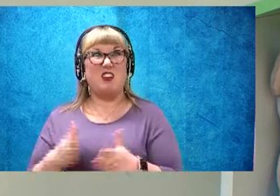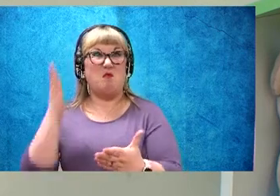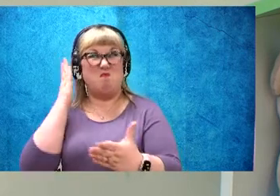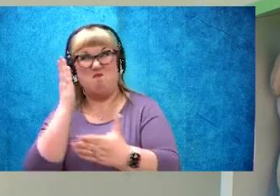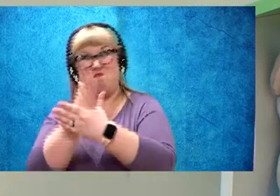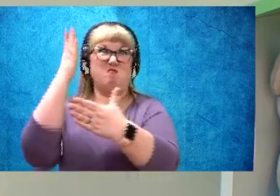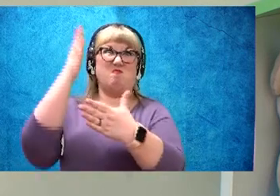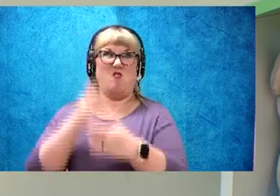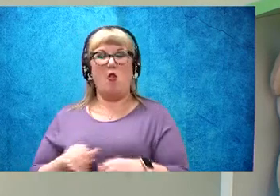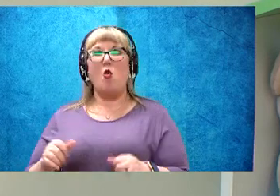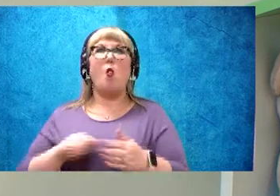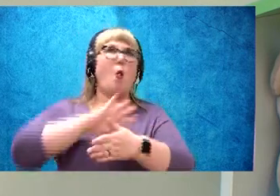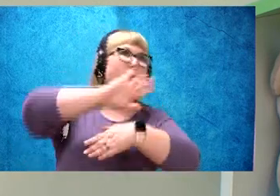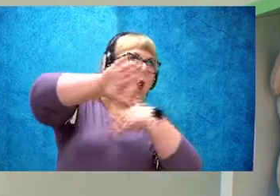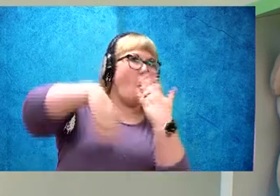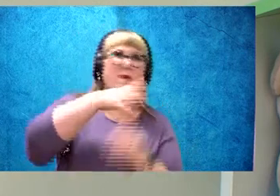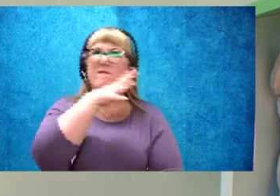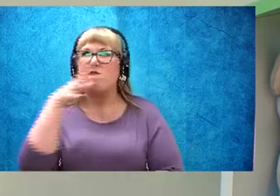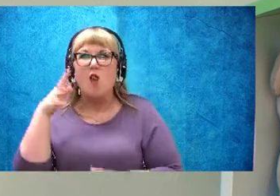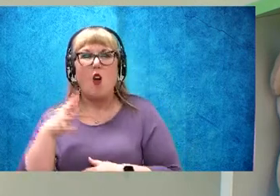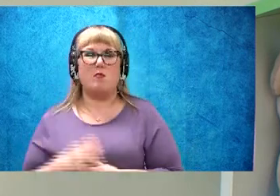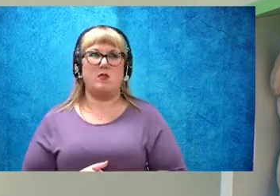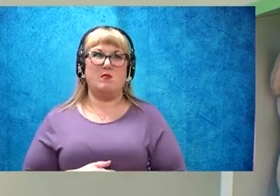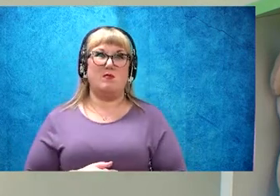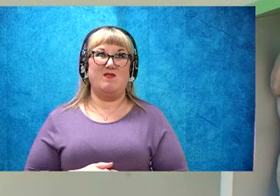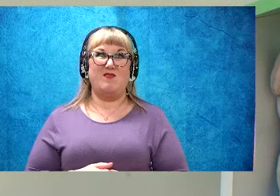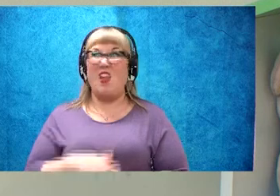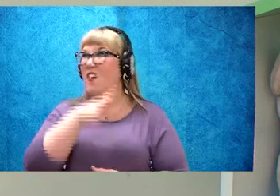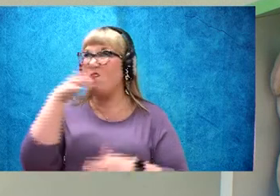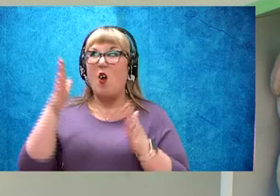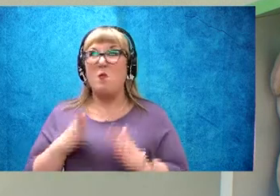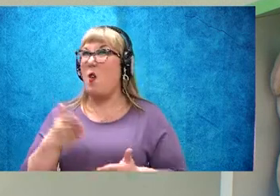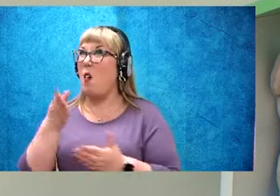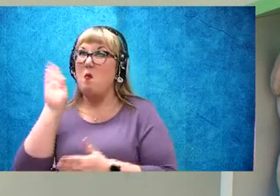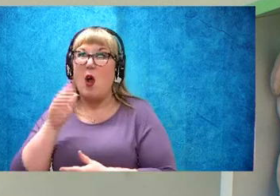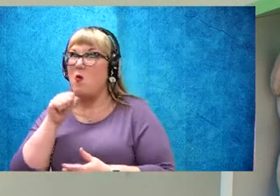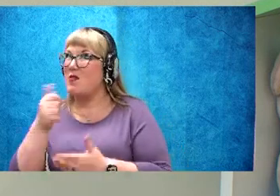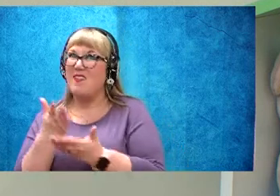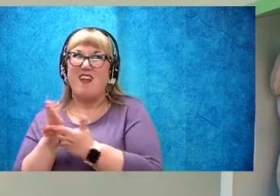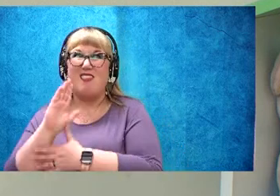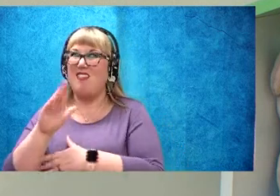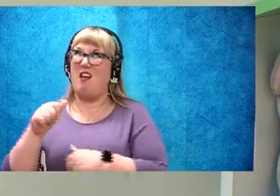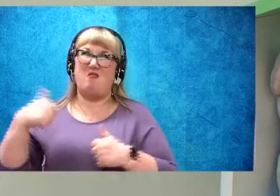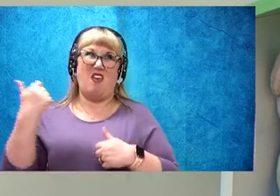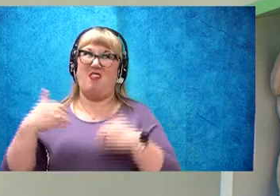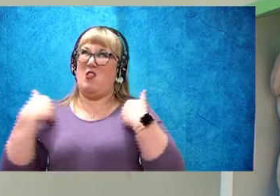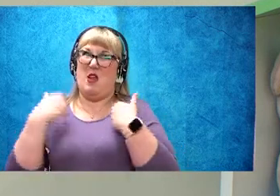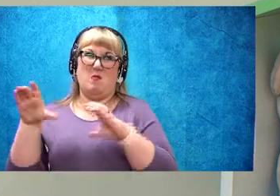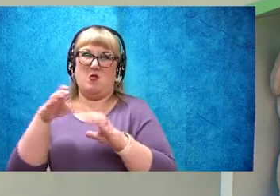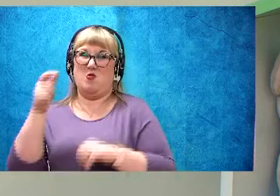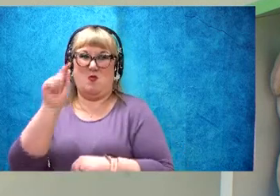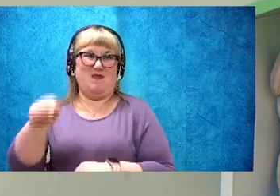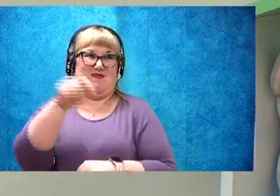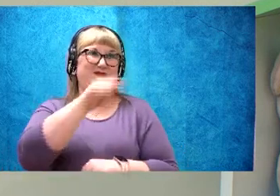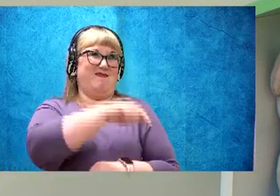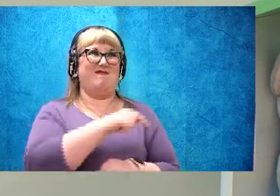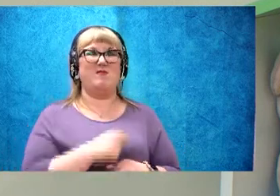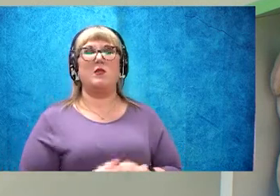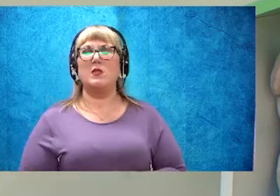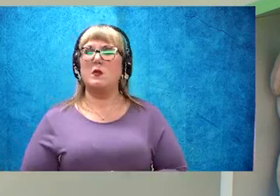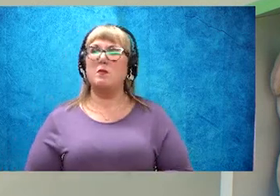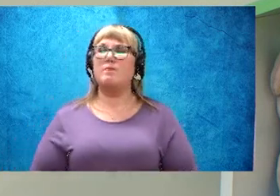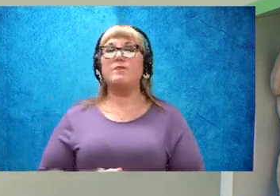Those aren't things Farmer Brown would have his animals doing. So Duck is trouble. And then we also ask, how